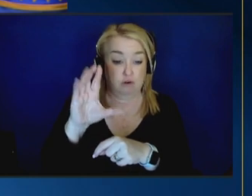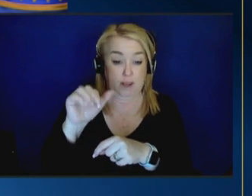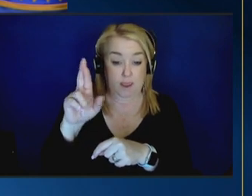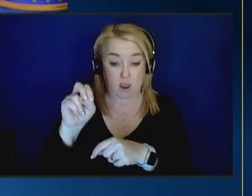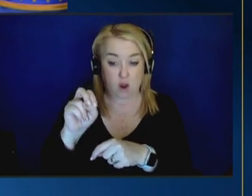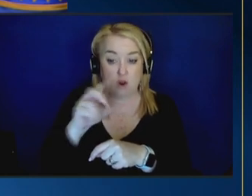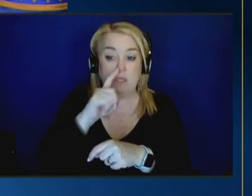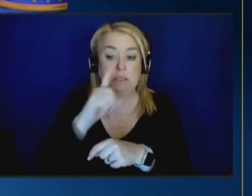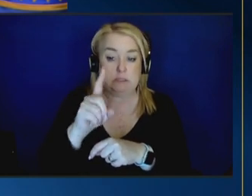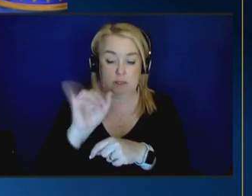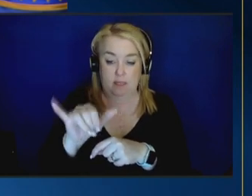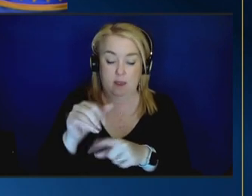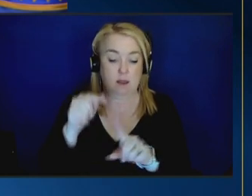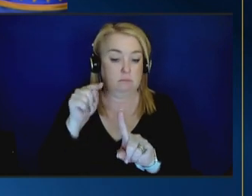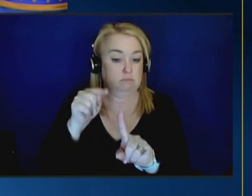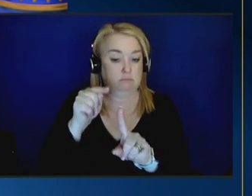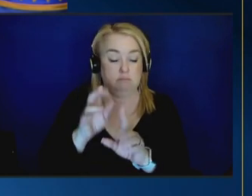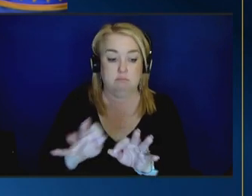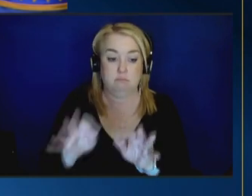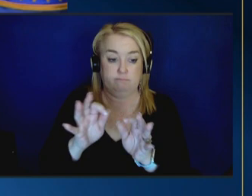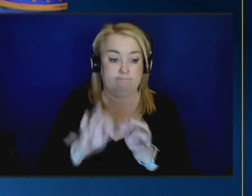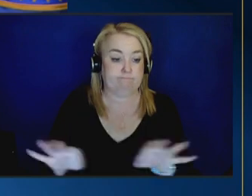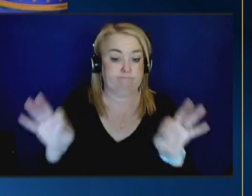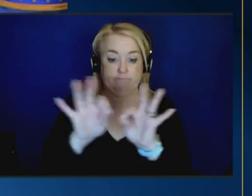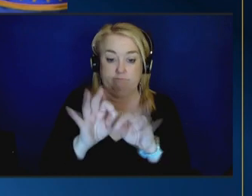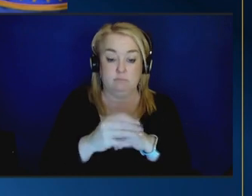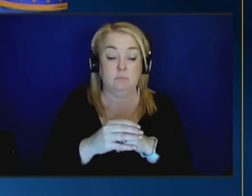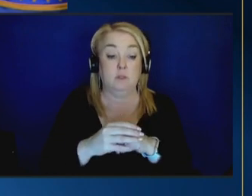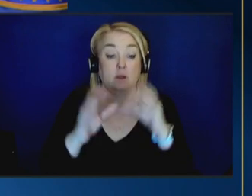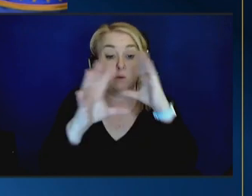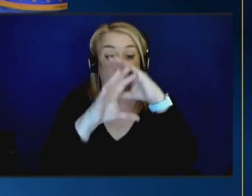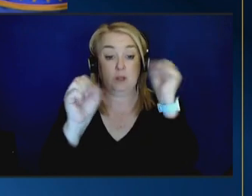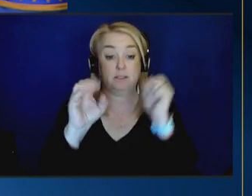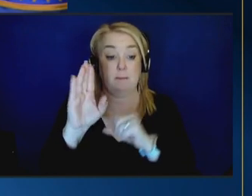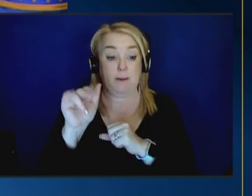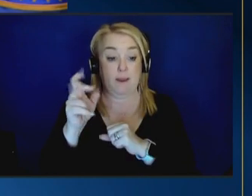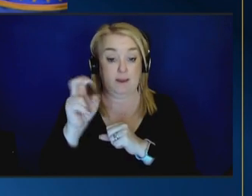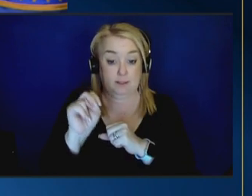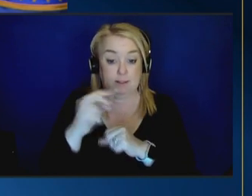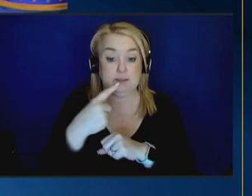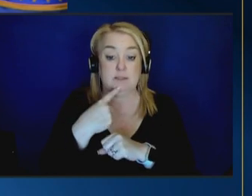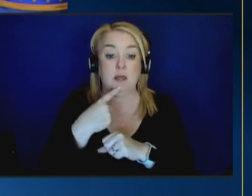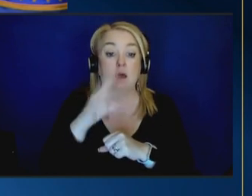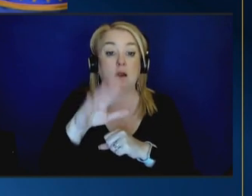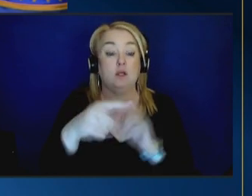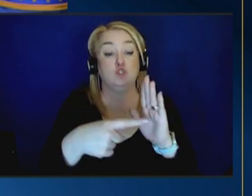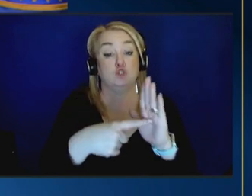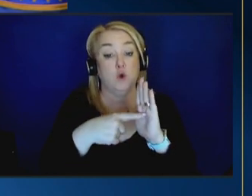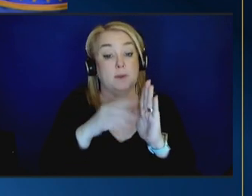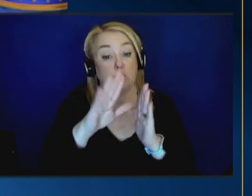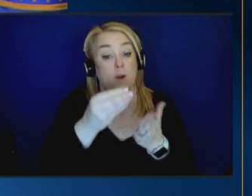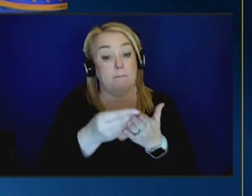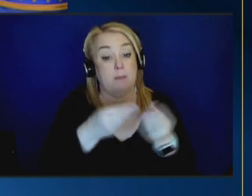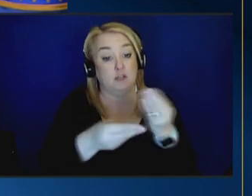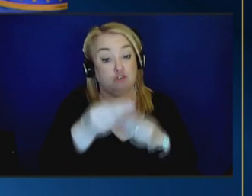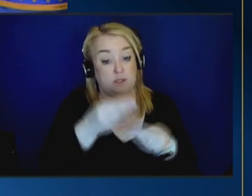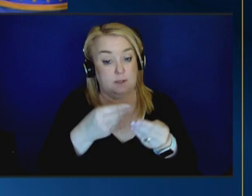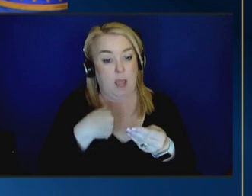um president biden once said uh show me your budget and i'll tell you what you value